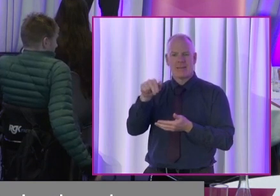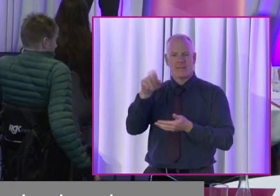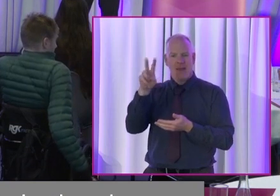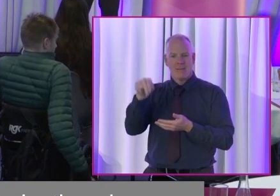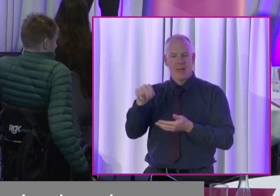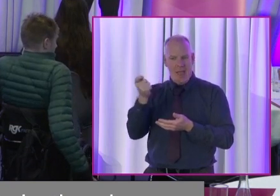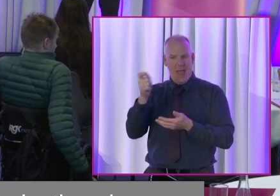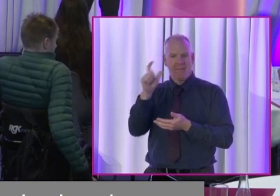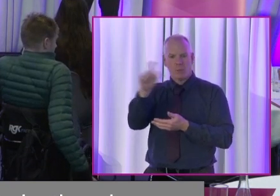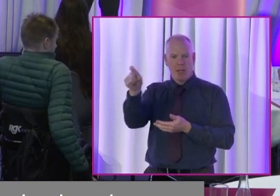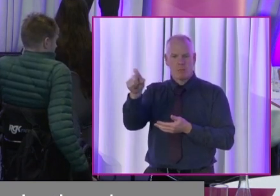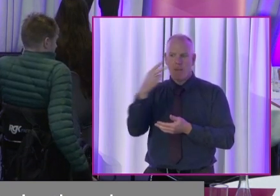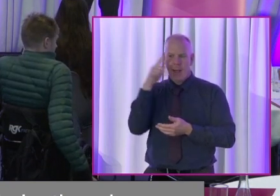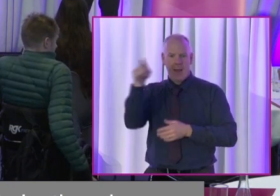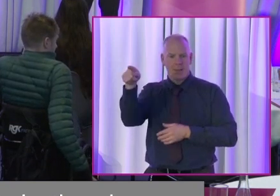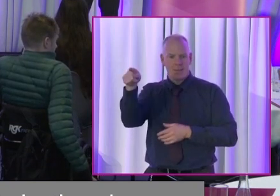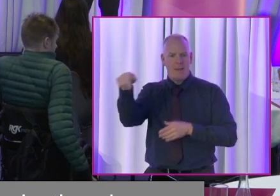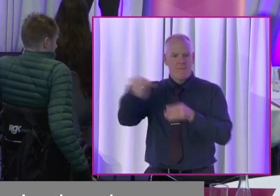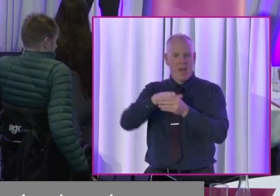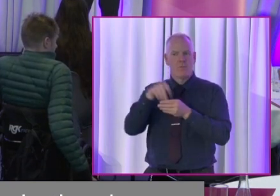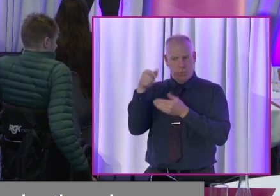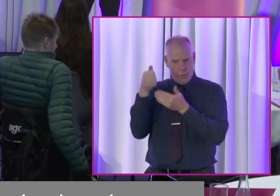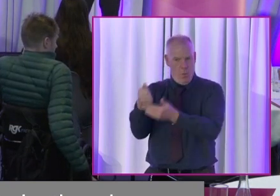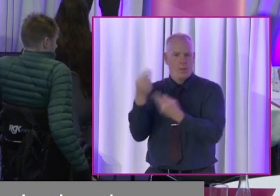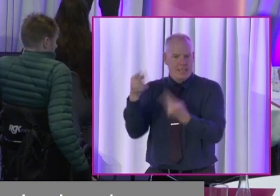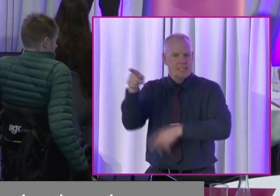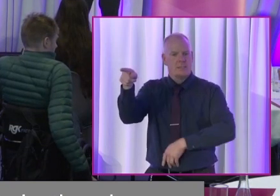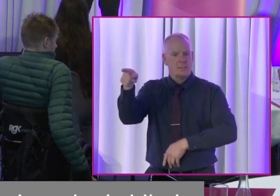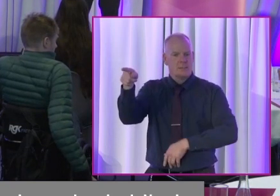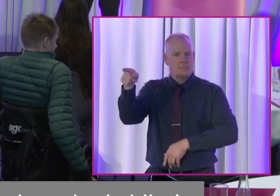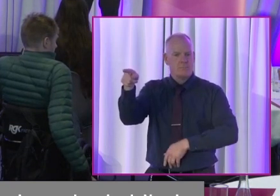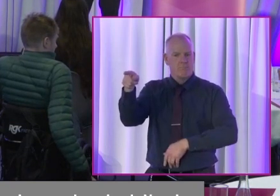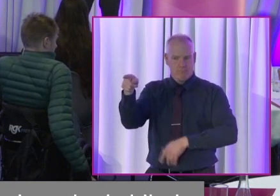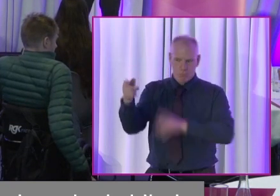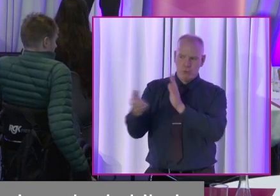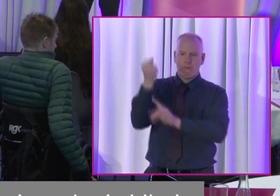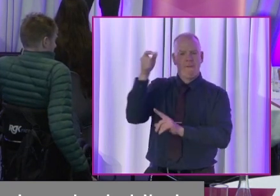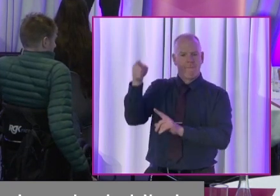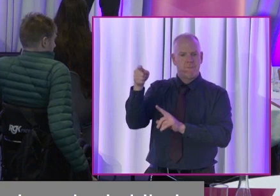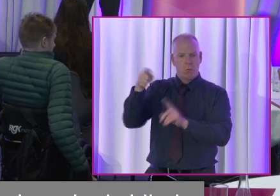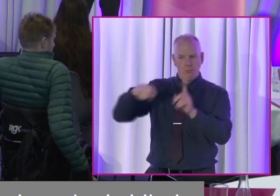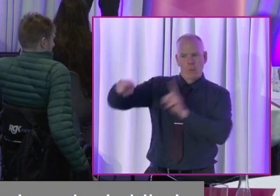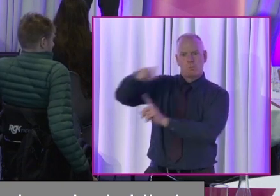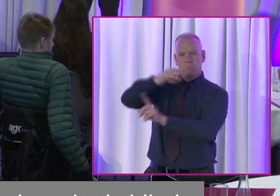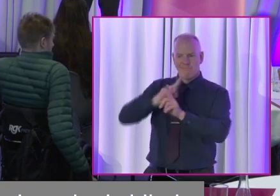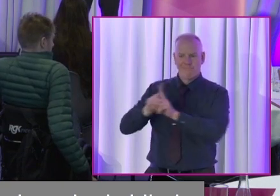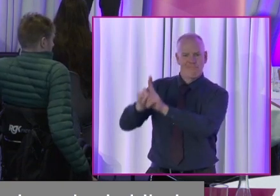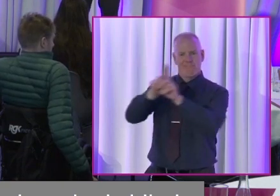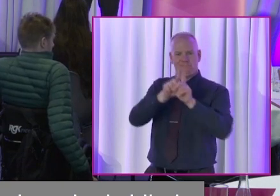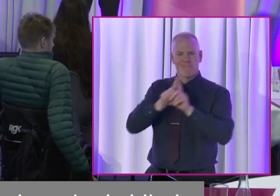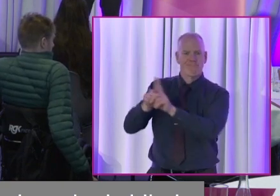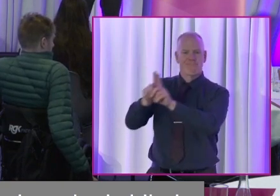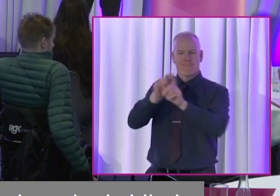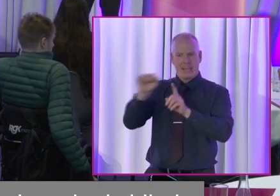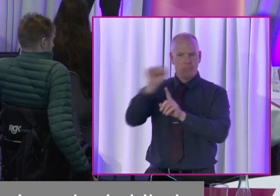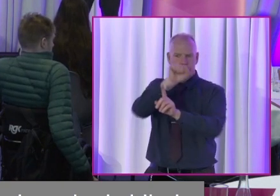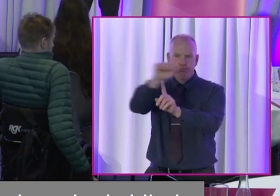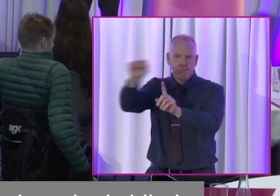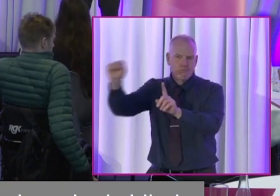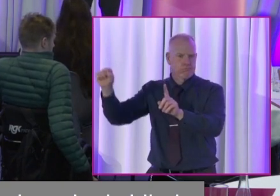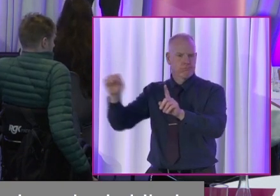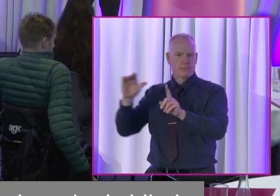who is blind. He will need the support, being able to get him around to do his